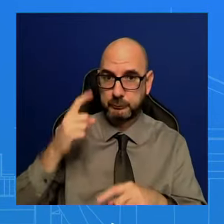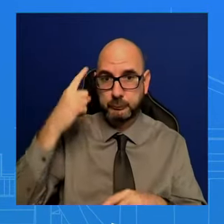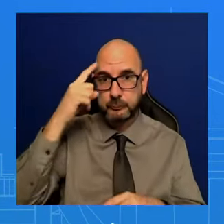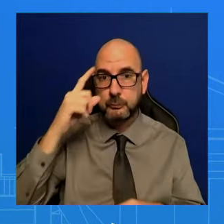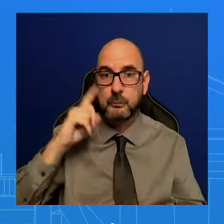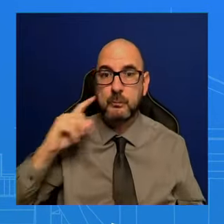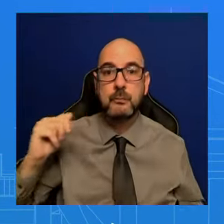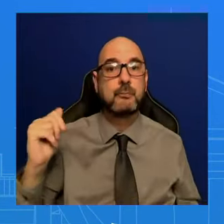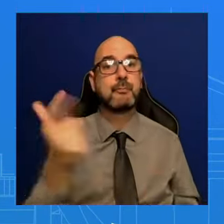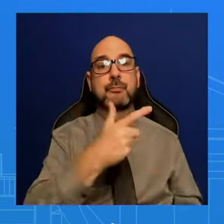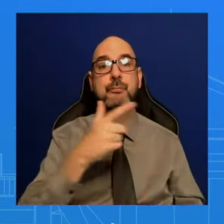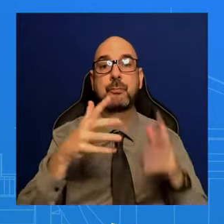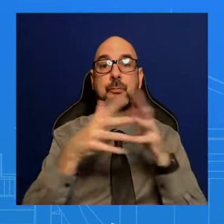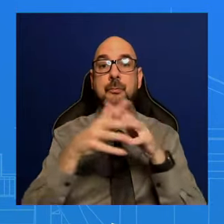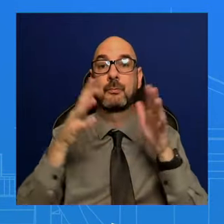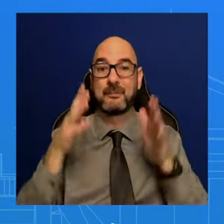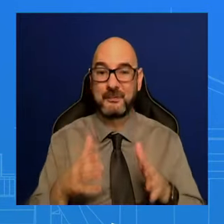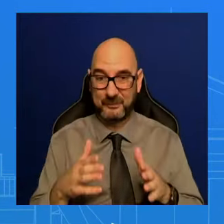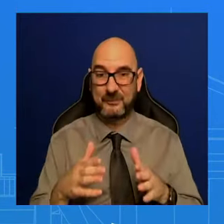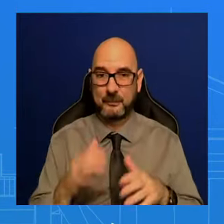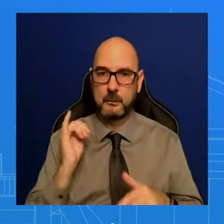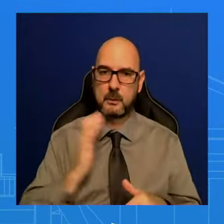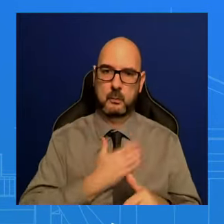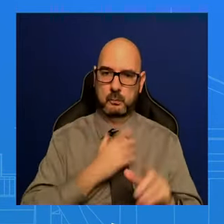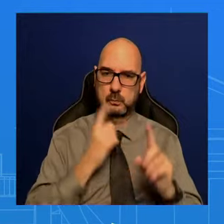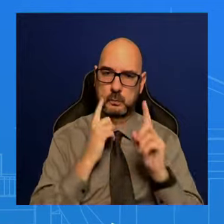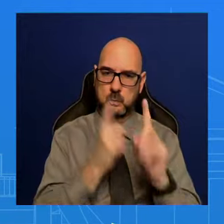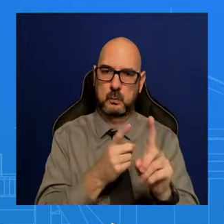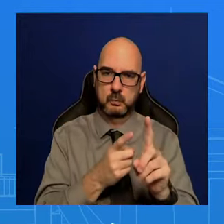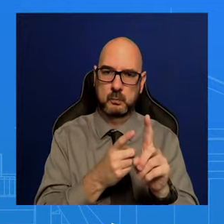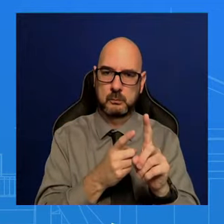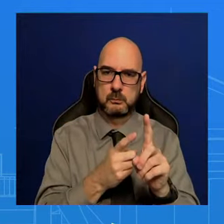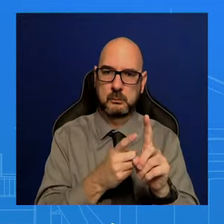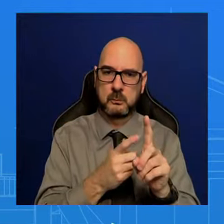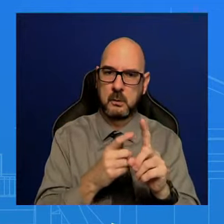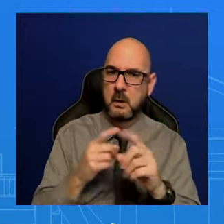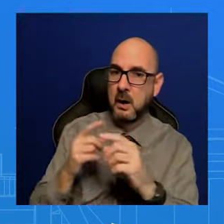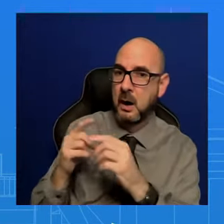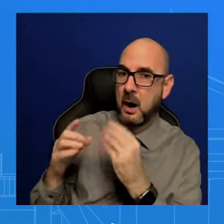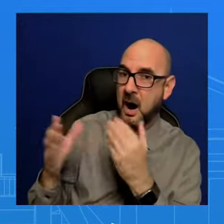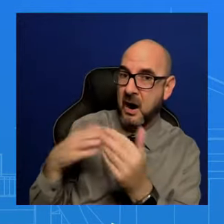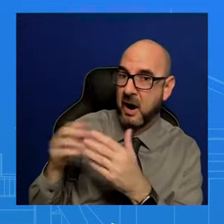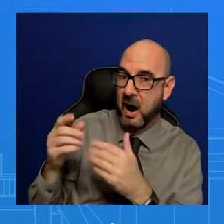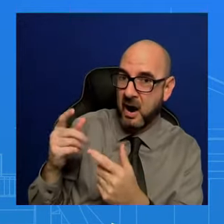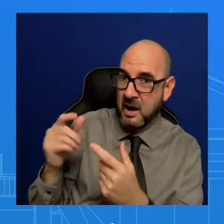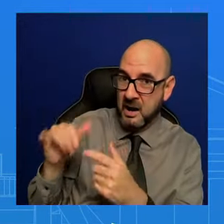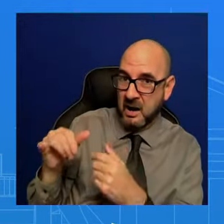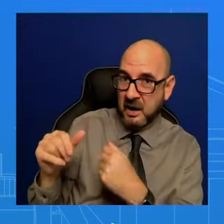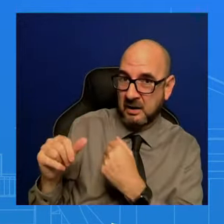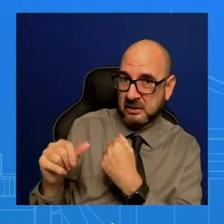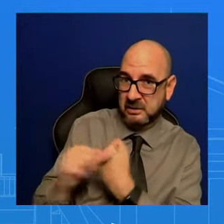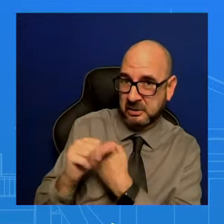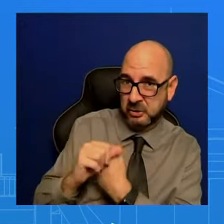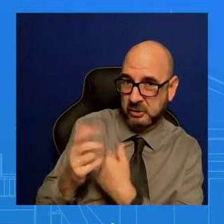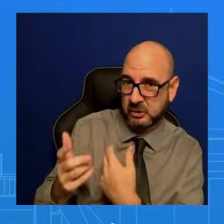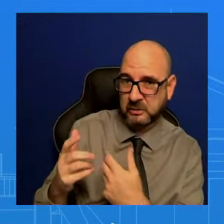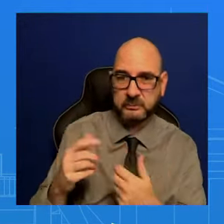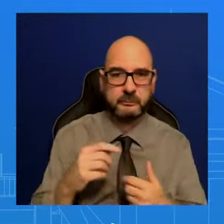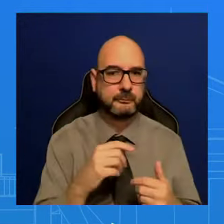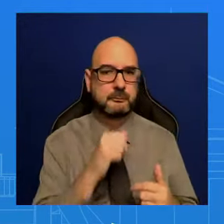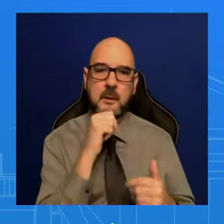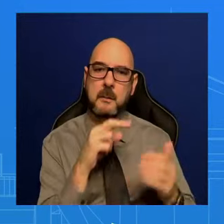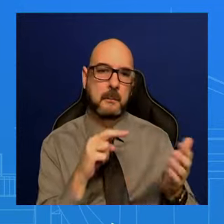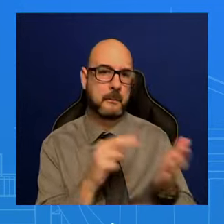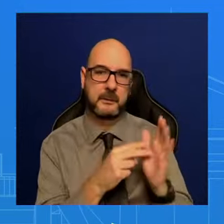there. Even if it's a dangerous platform. it doesn't mean that we're not going to try to figure out how to